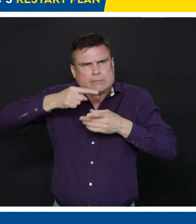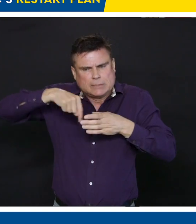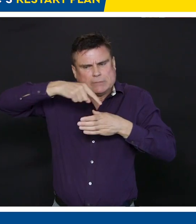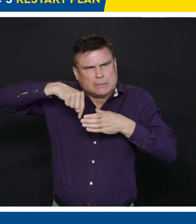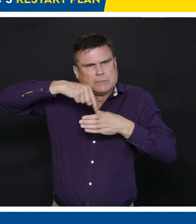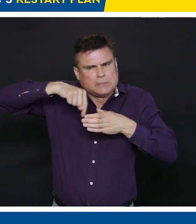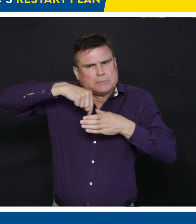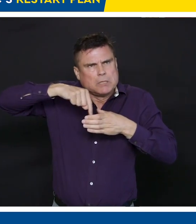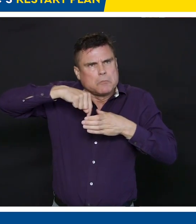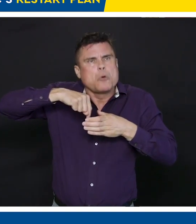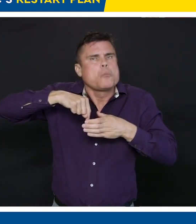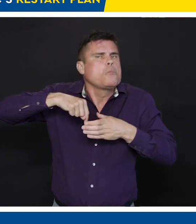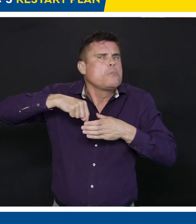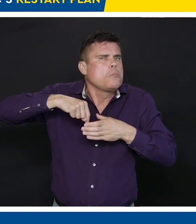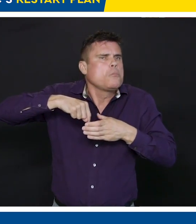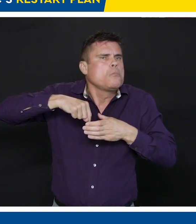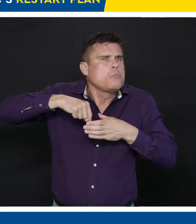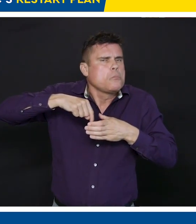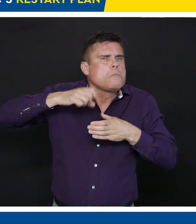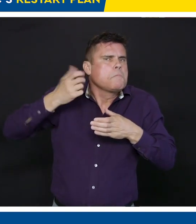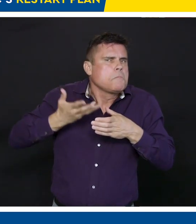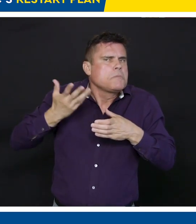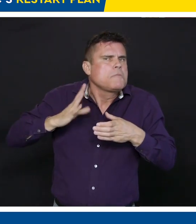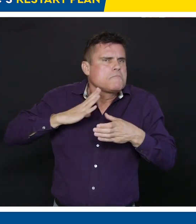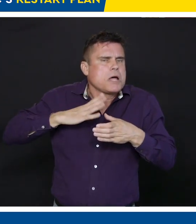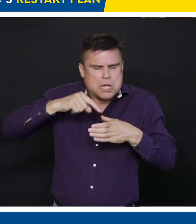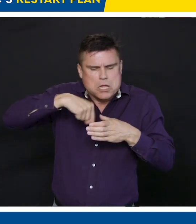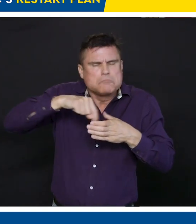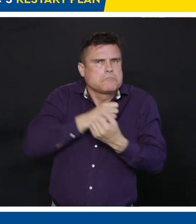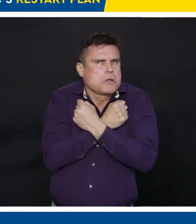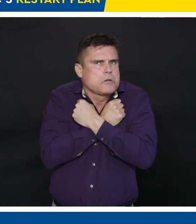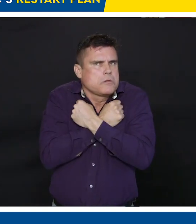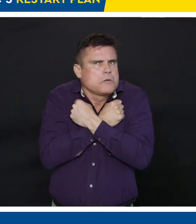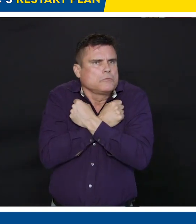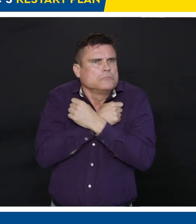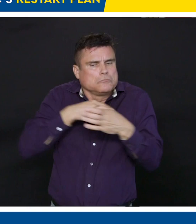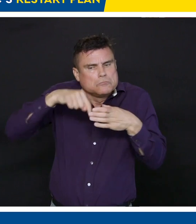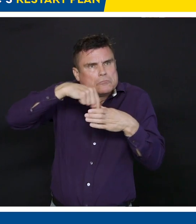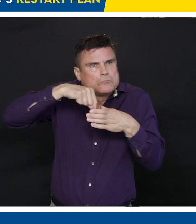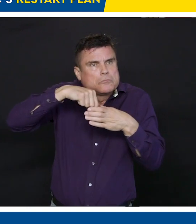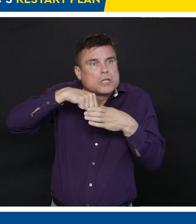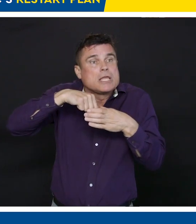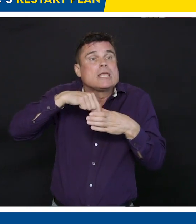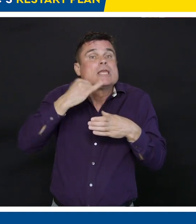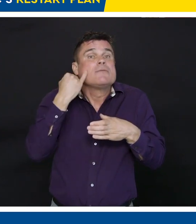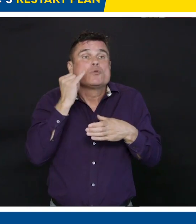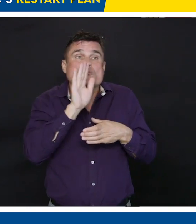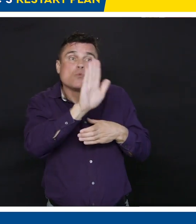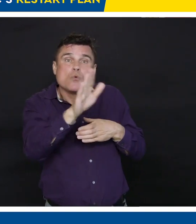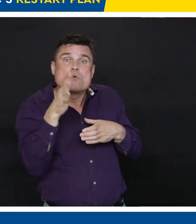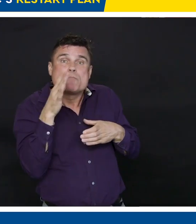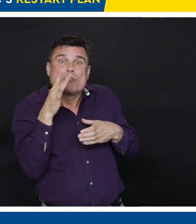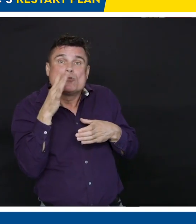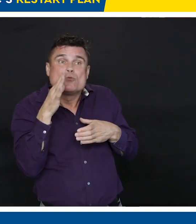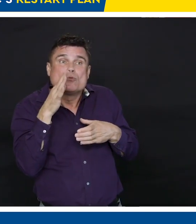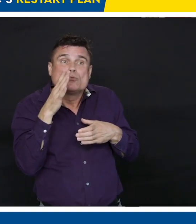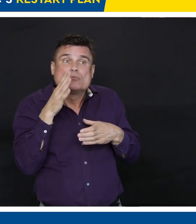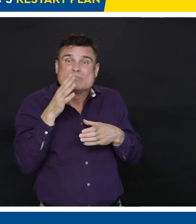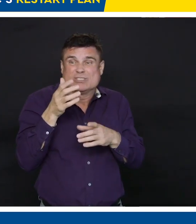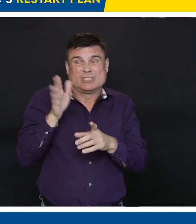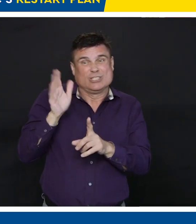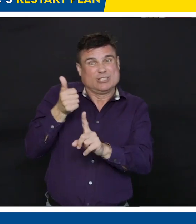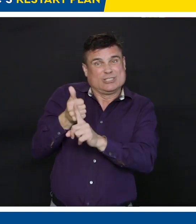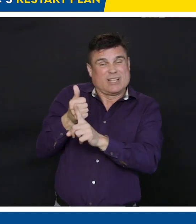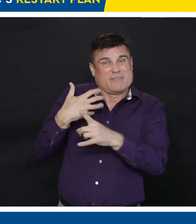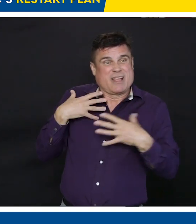to make those choices. If your mom has got a compromised immune system, it's best to keep that distance. And we're saying quite clearly to British Columbians,